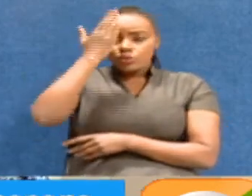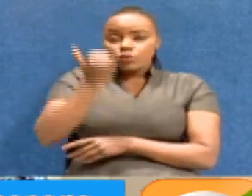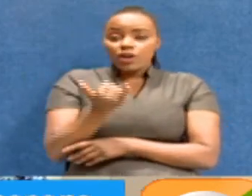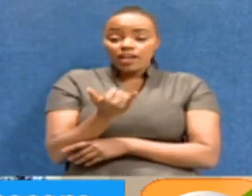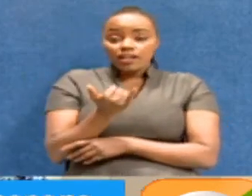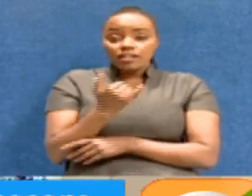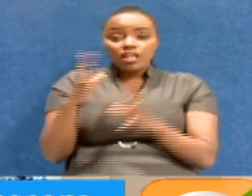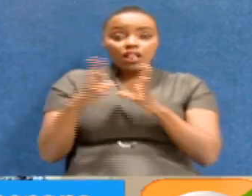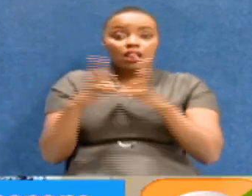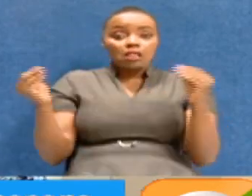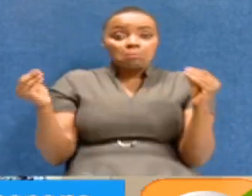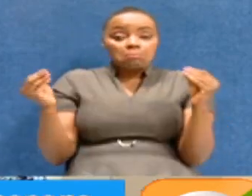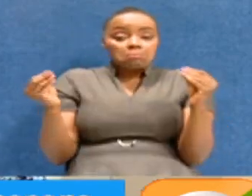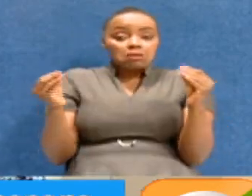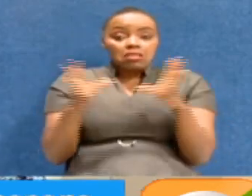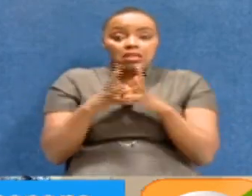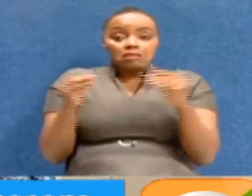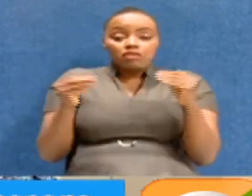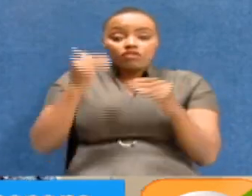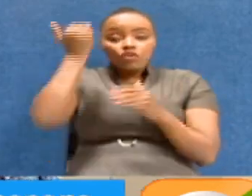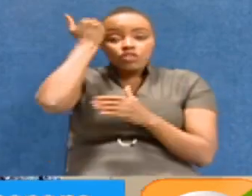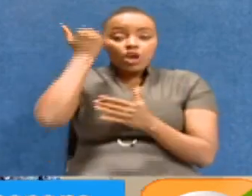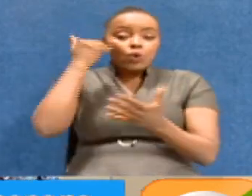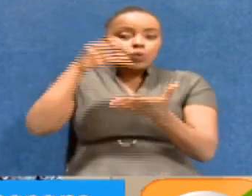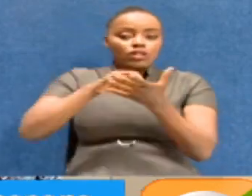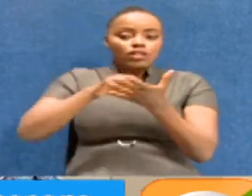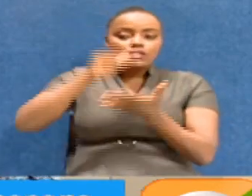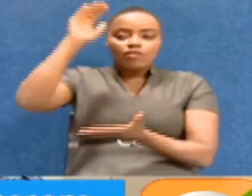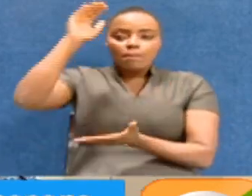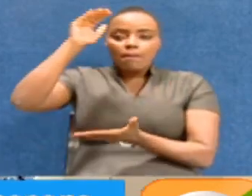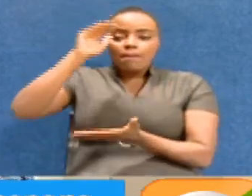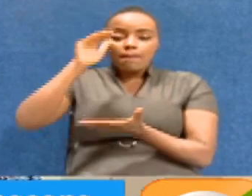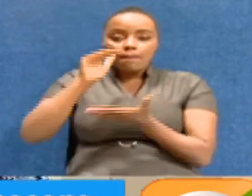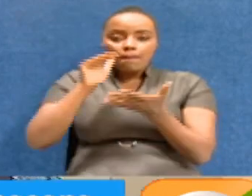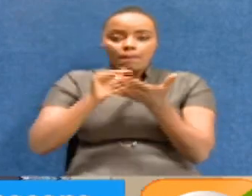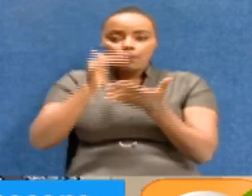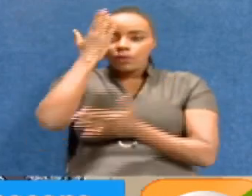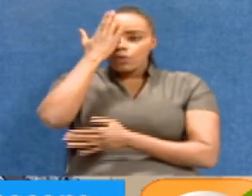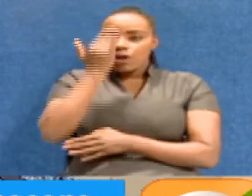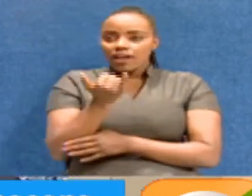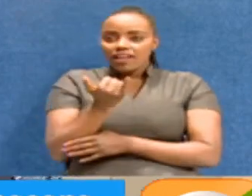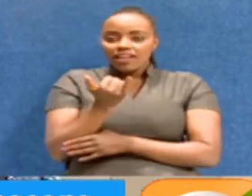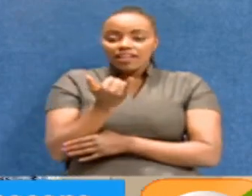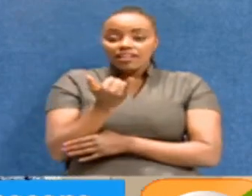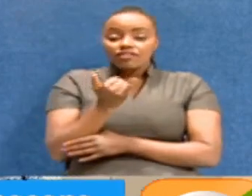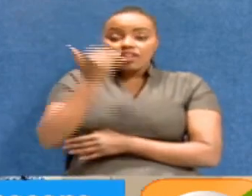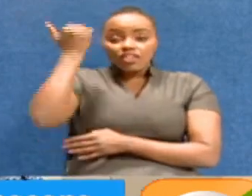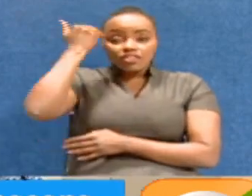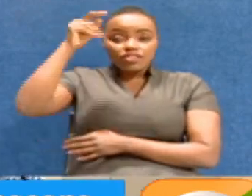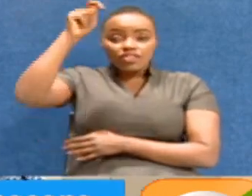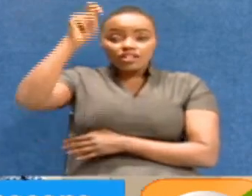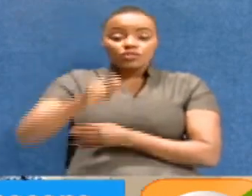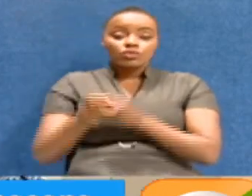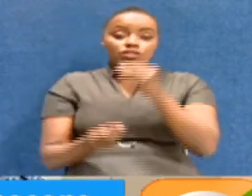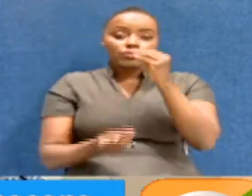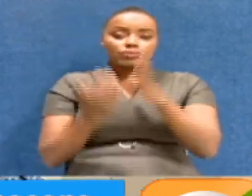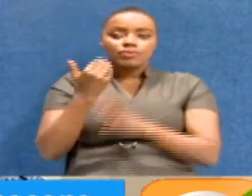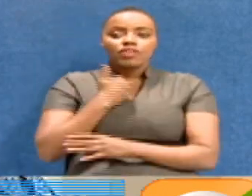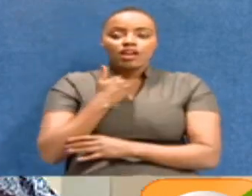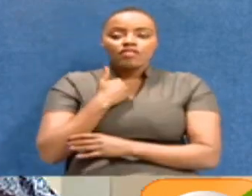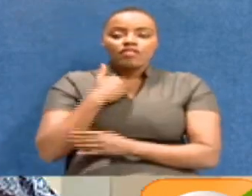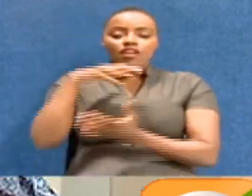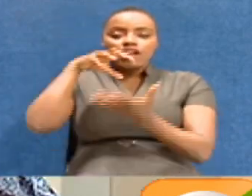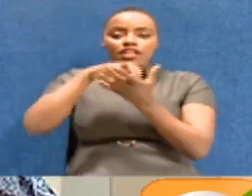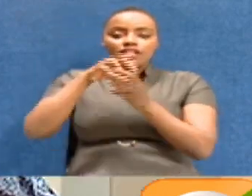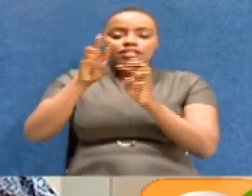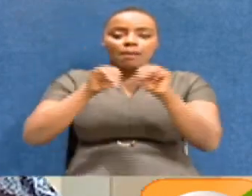disappearances of court cases have gone down is because the judiciary put in place a case